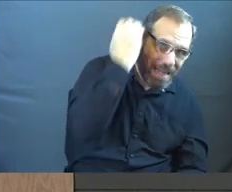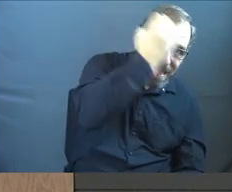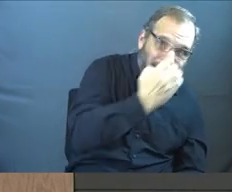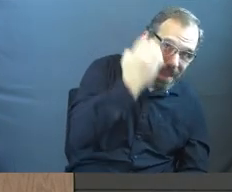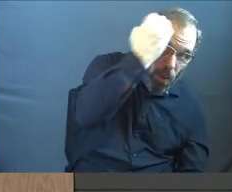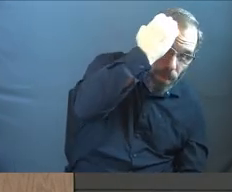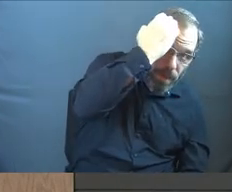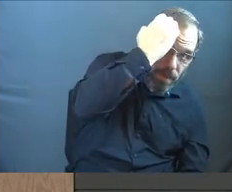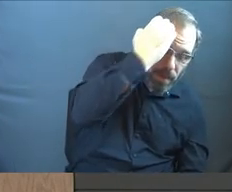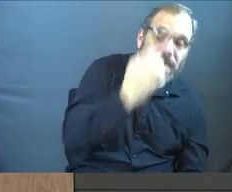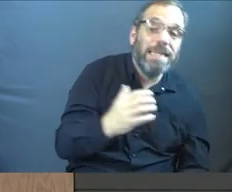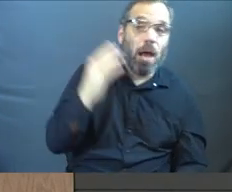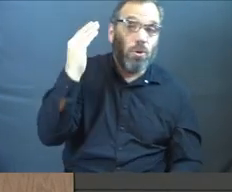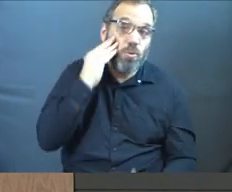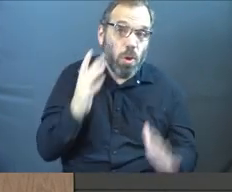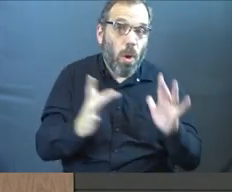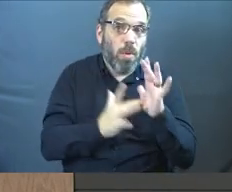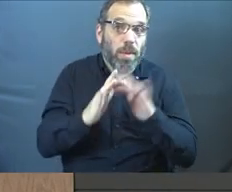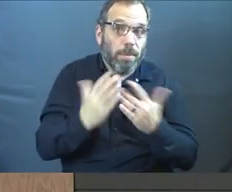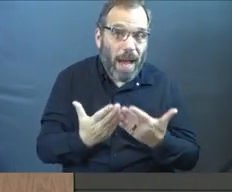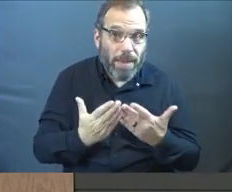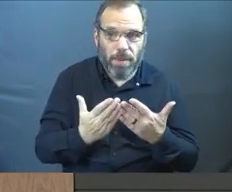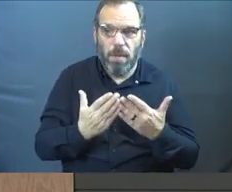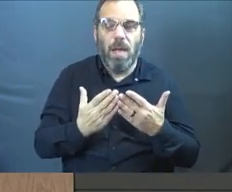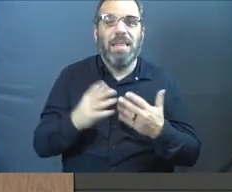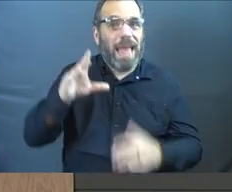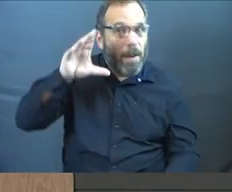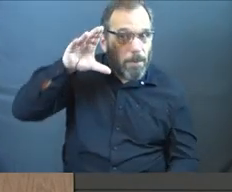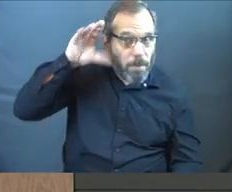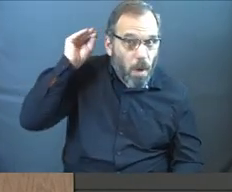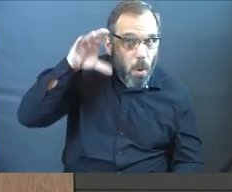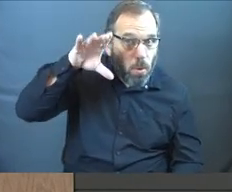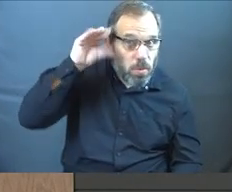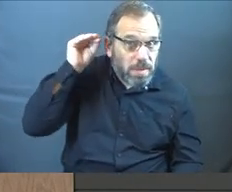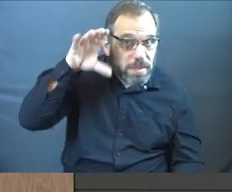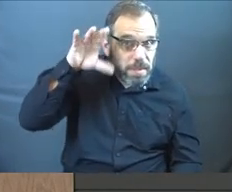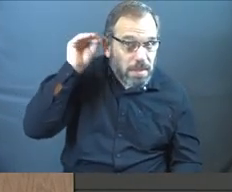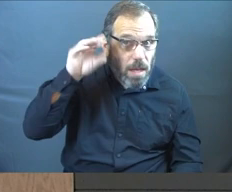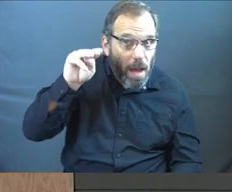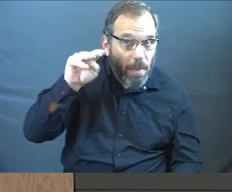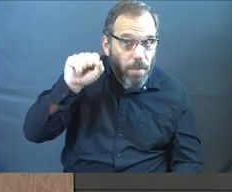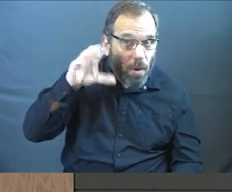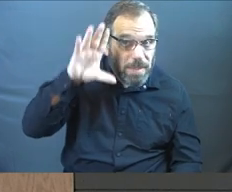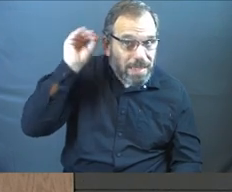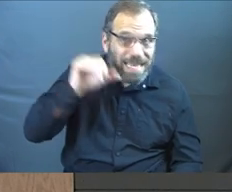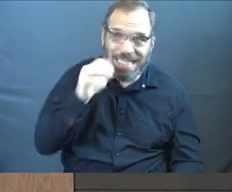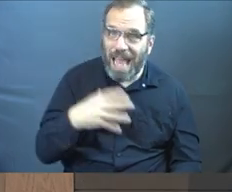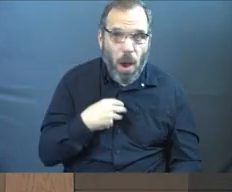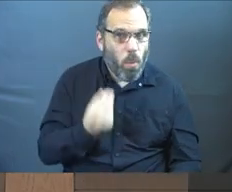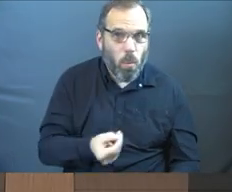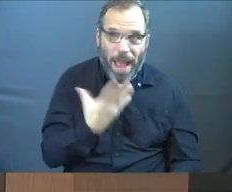And if you know the scripture, if you've studied your history, you know that Moses is not white.